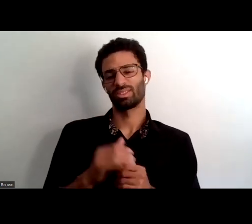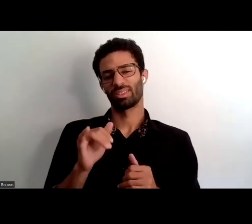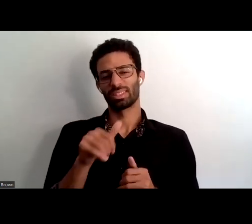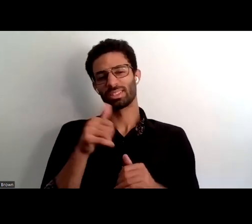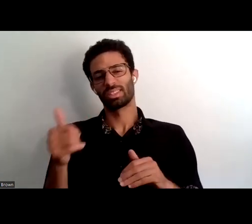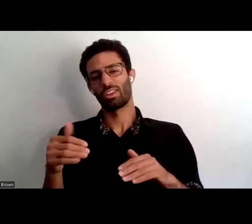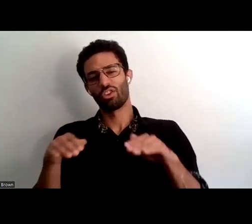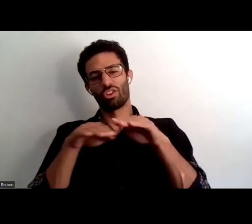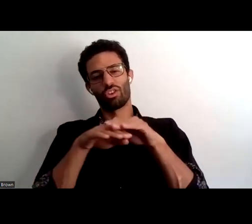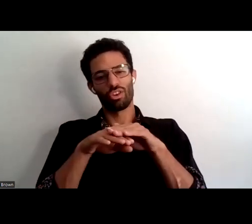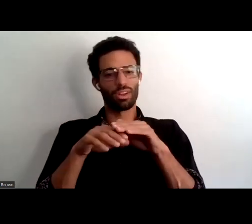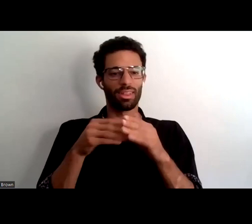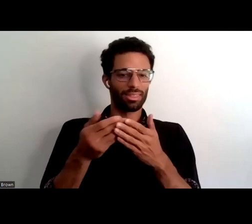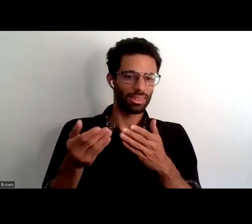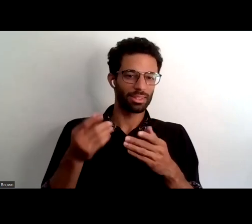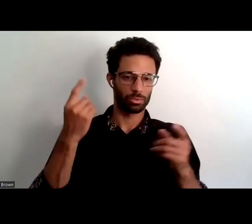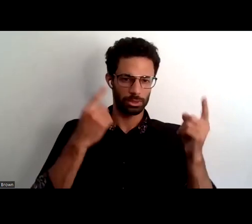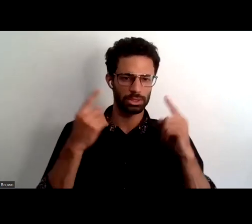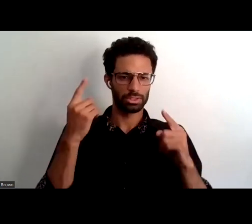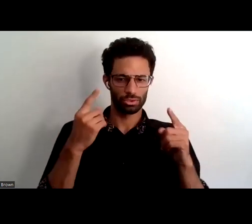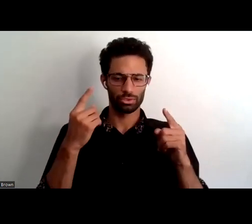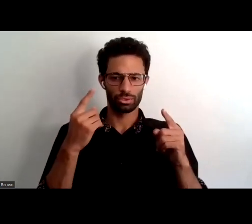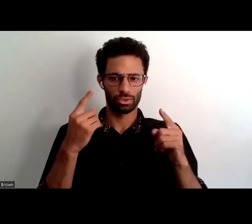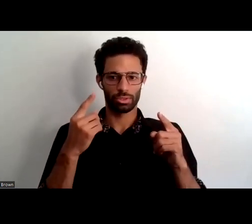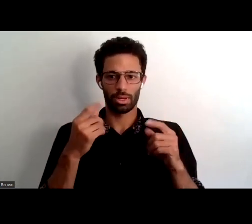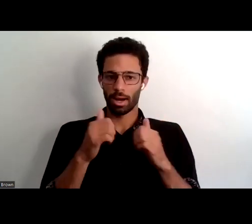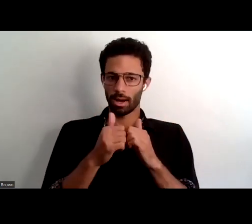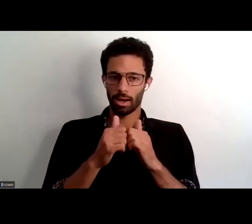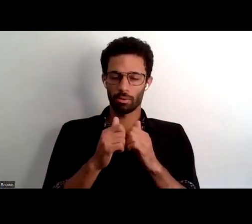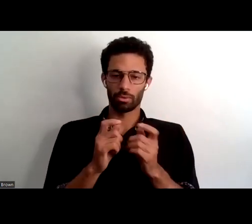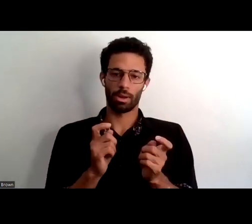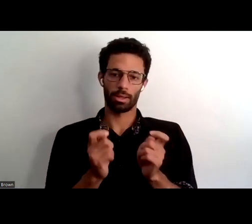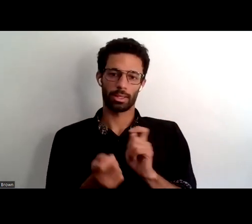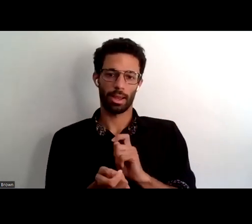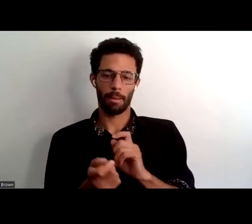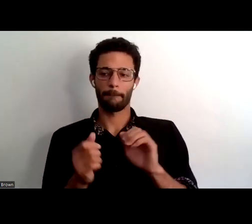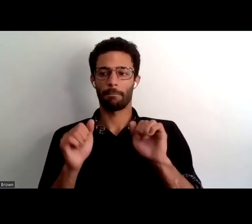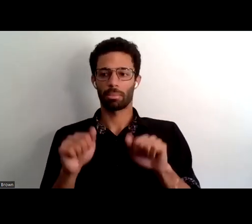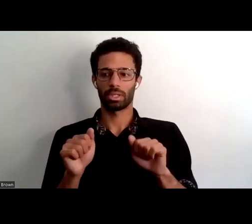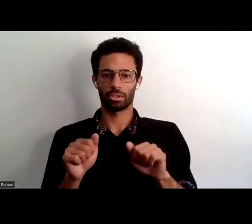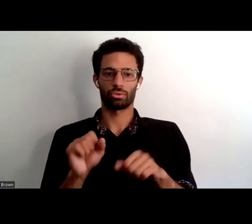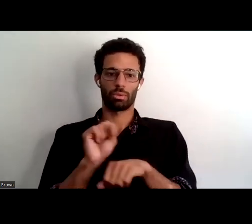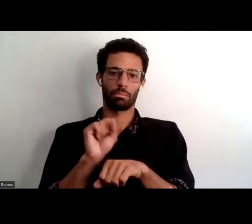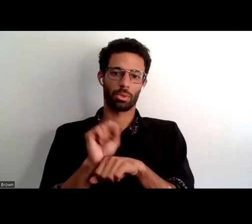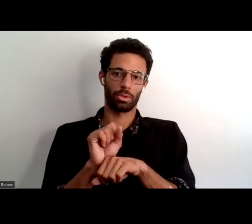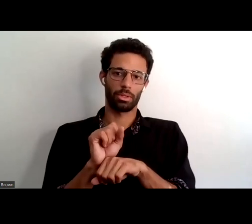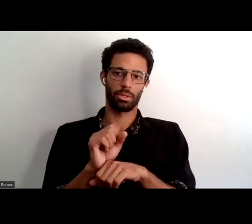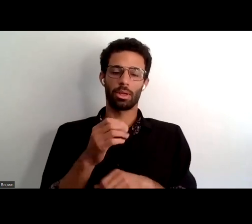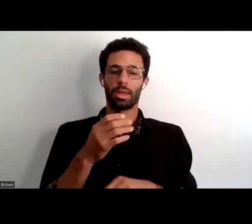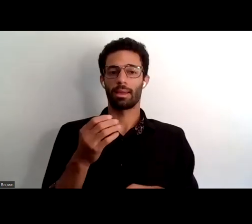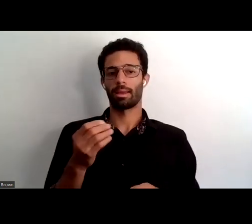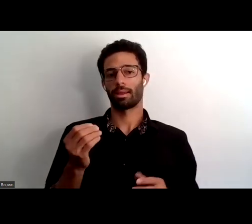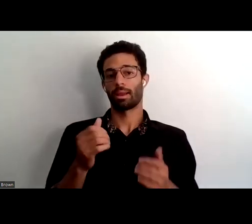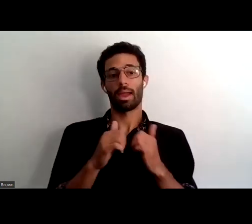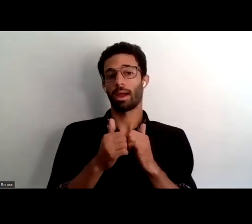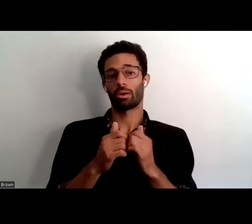consideration and and how to adapt potential uh employees and how to deal with that